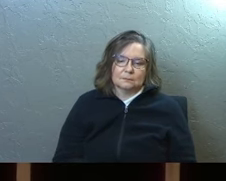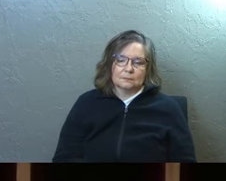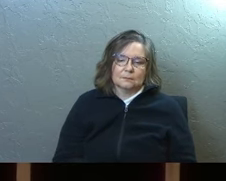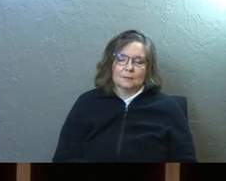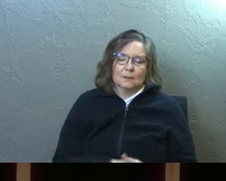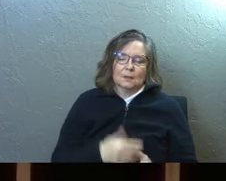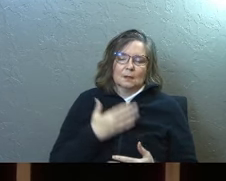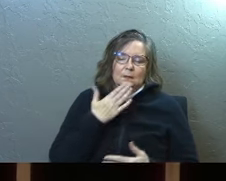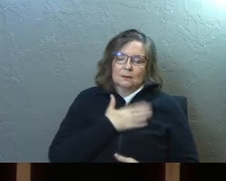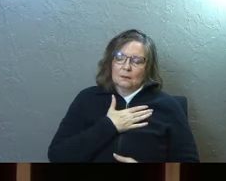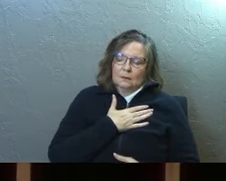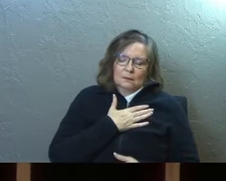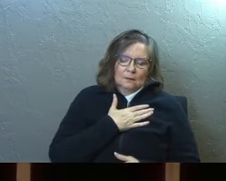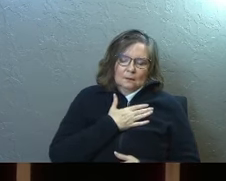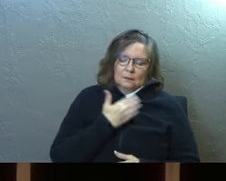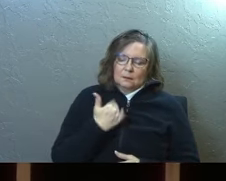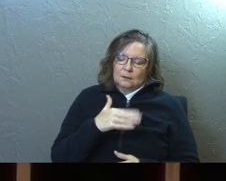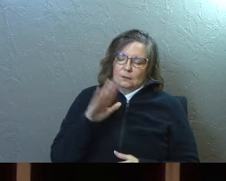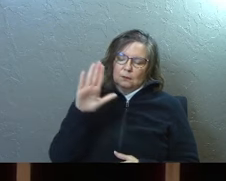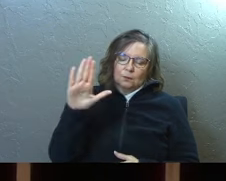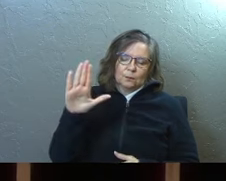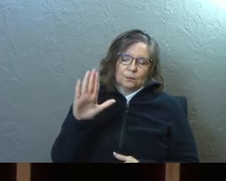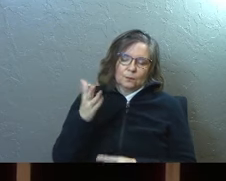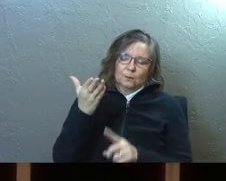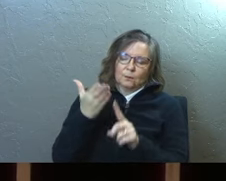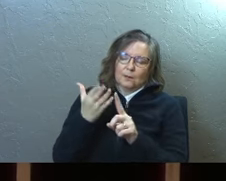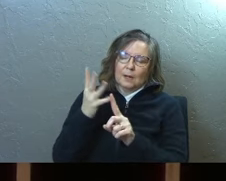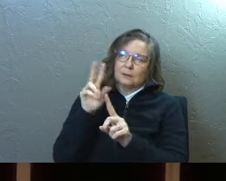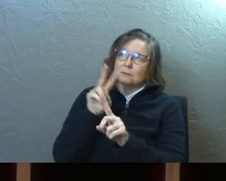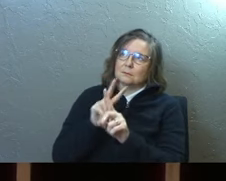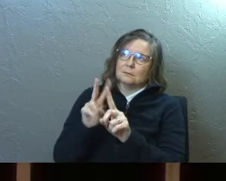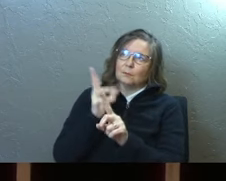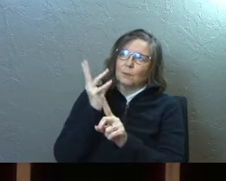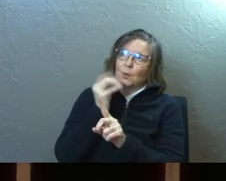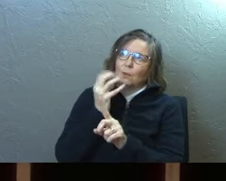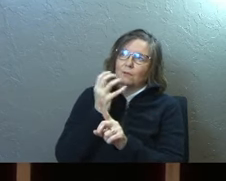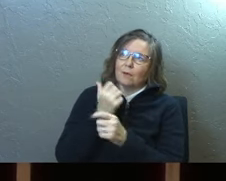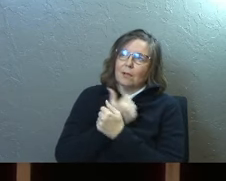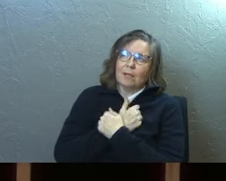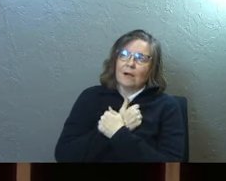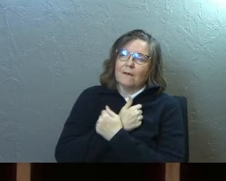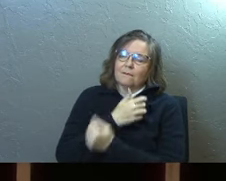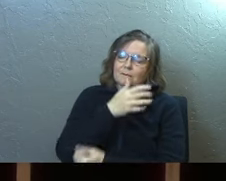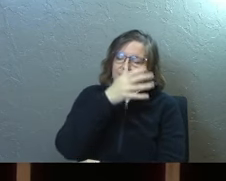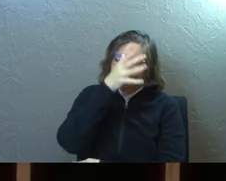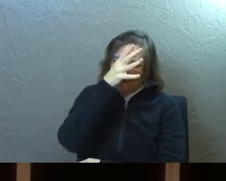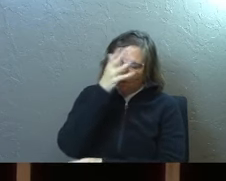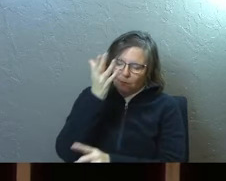Oh great God. Great, beautiful, loving Father.